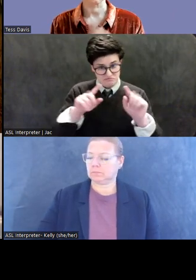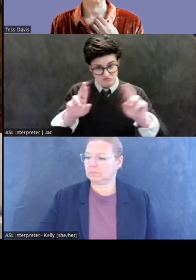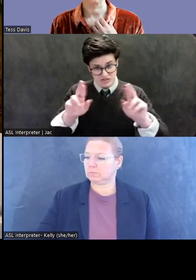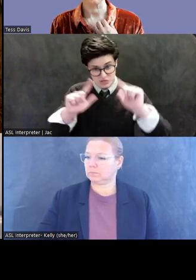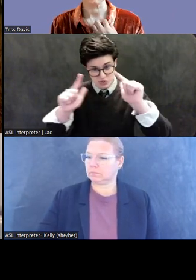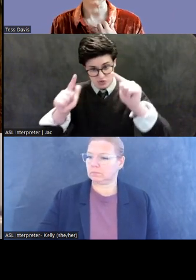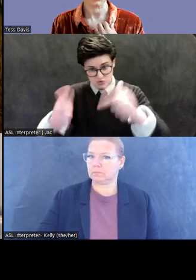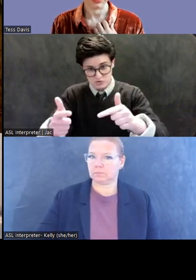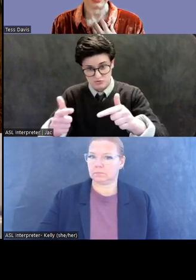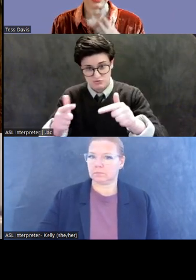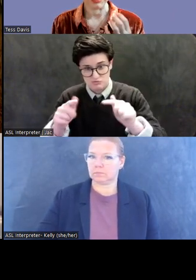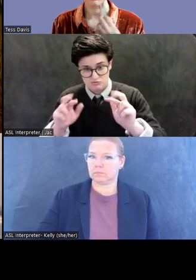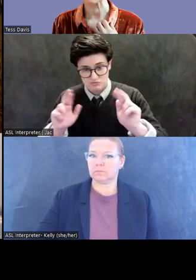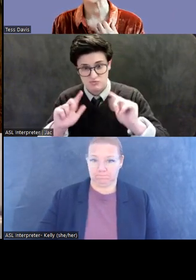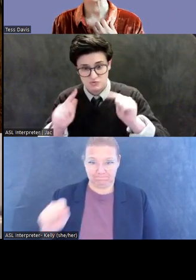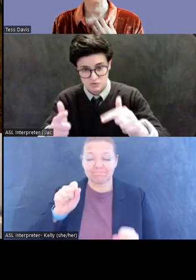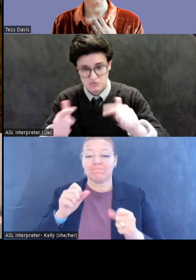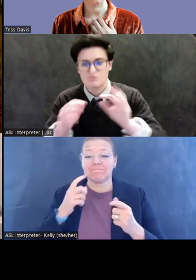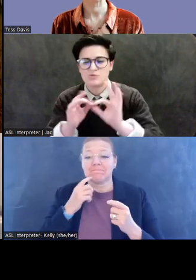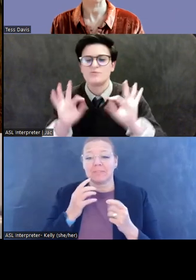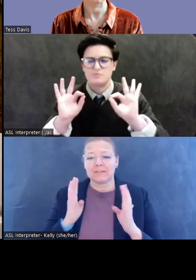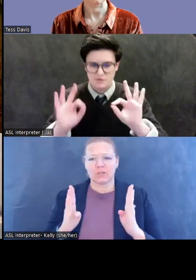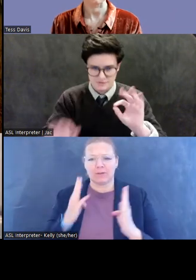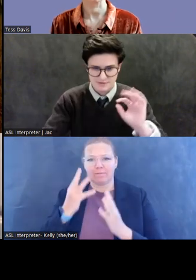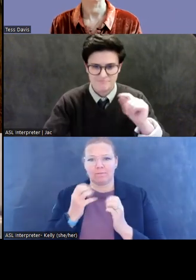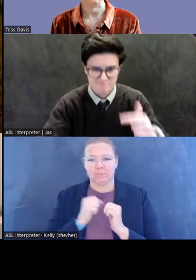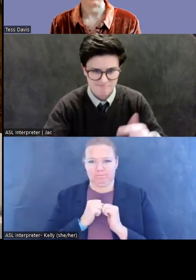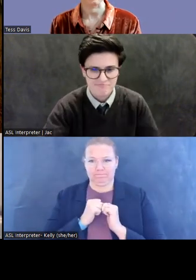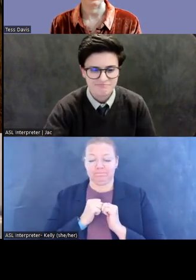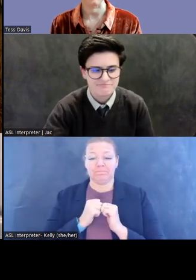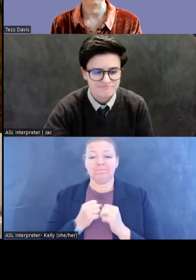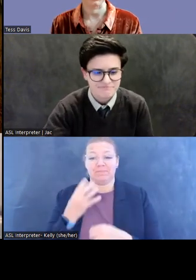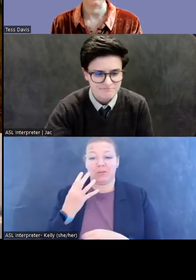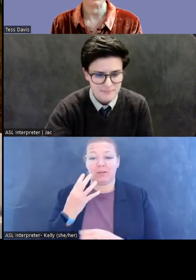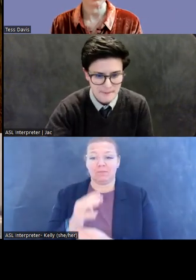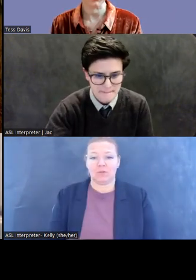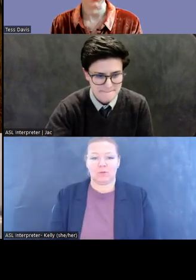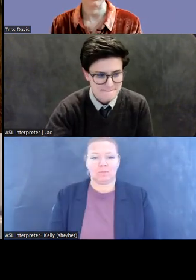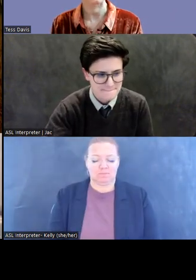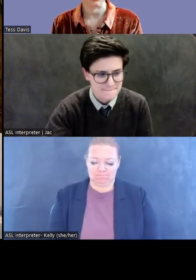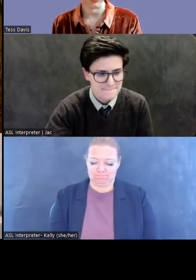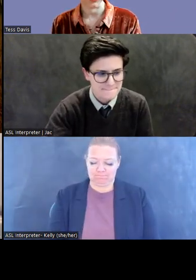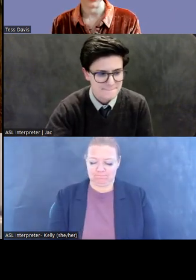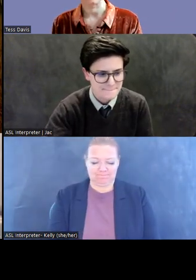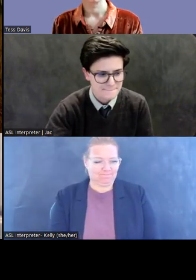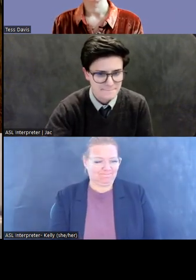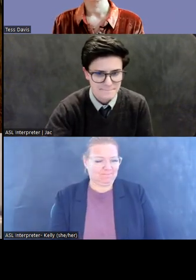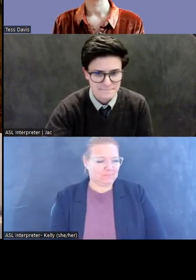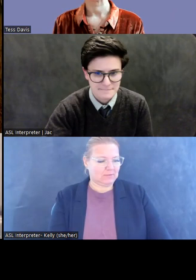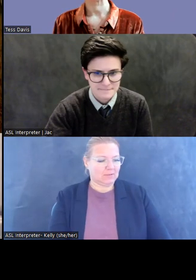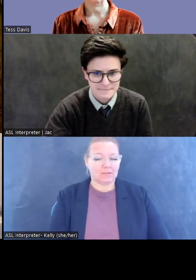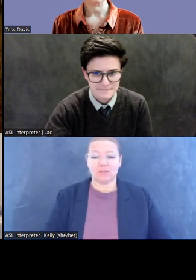actually, during four years within that time period, a quarter of the population would lose their lives in what have since been called the killing fields.